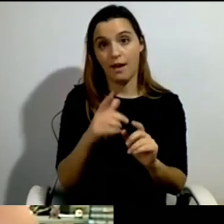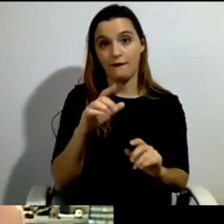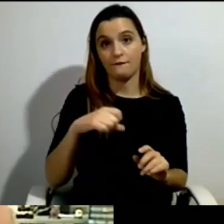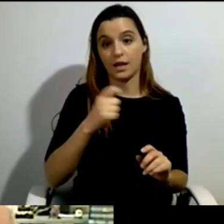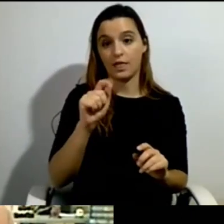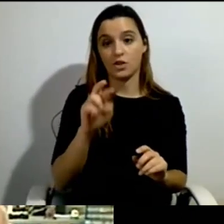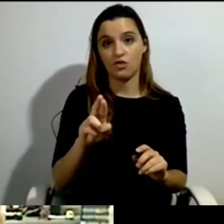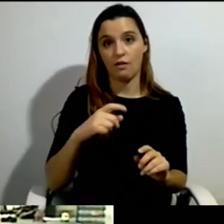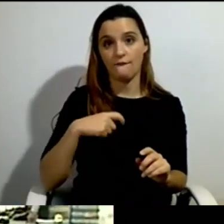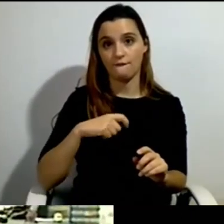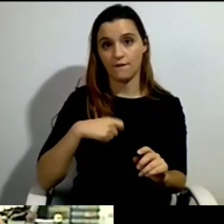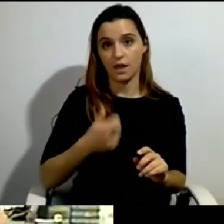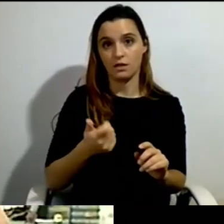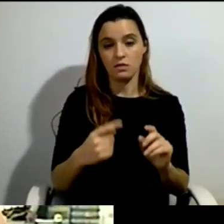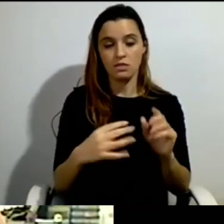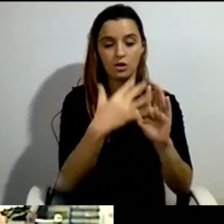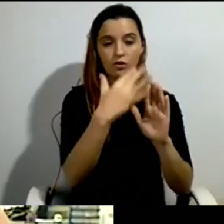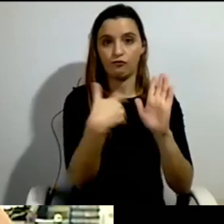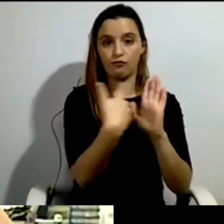be improved, and so on and so on.